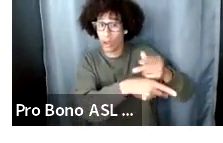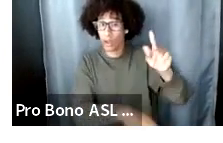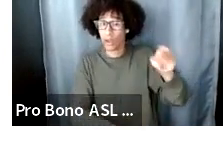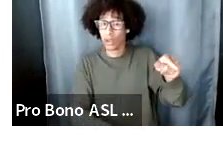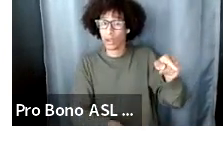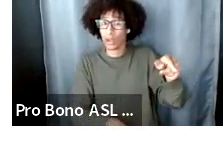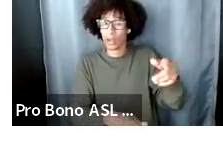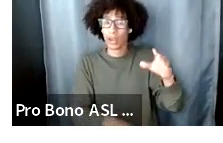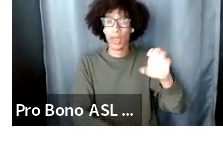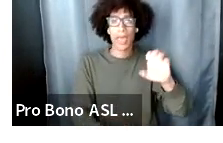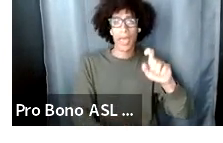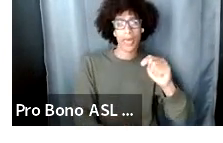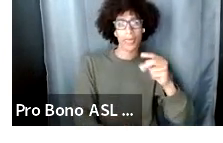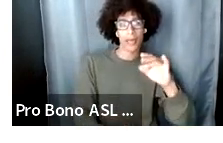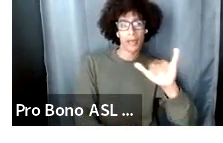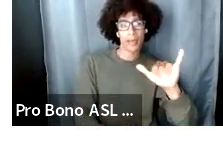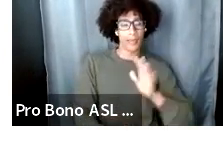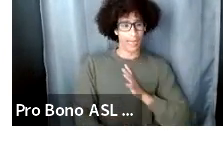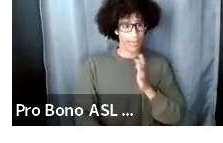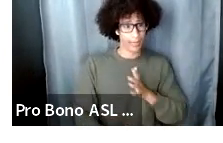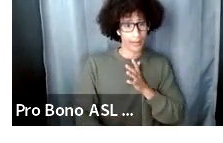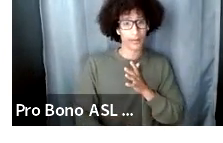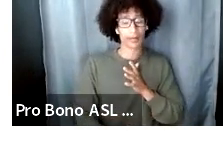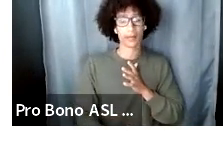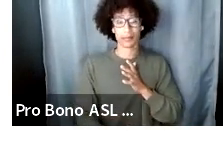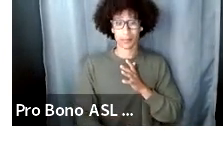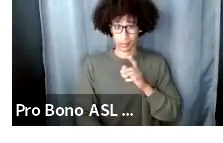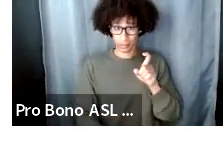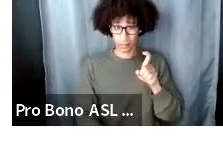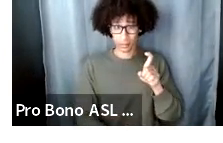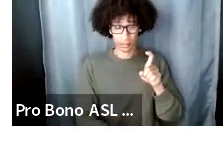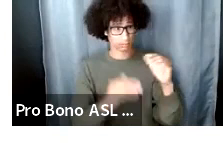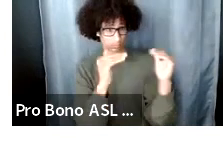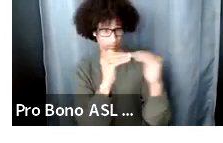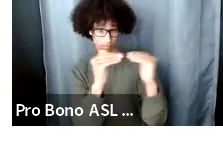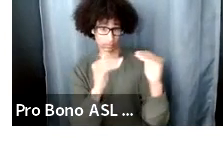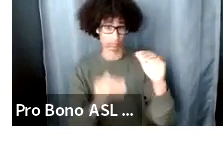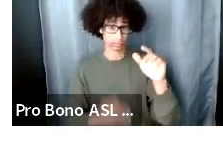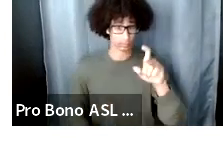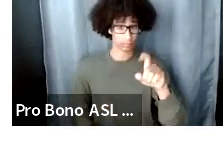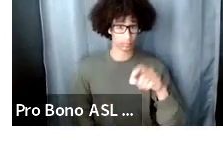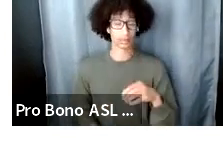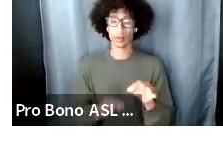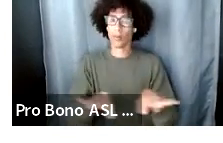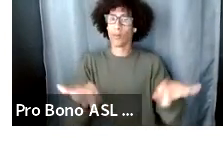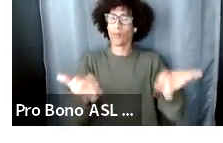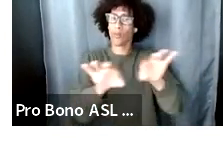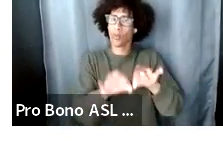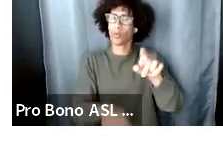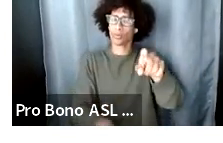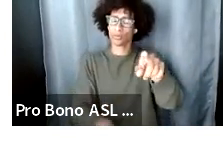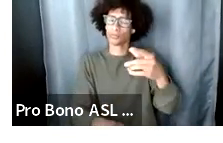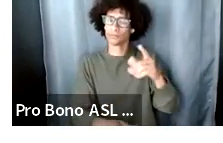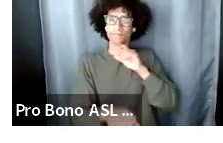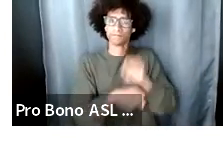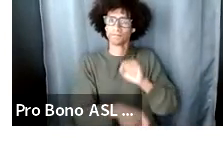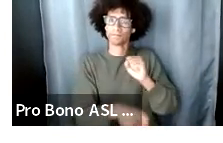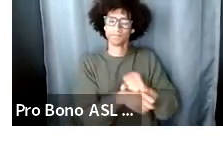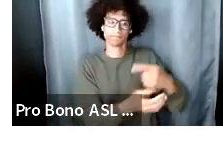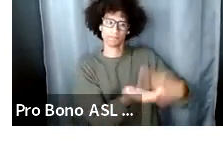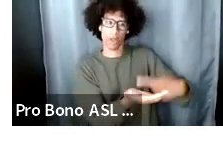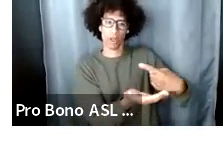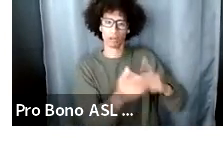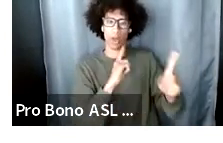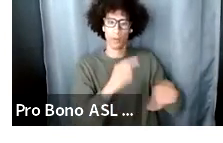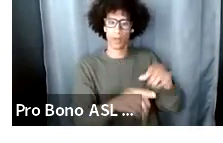do you feel like those folks align with your values make sure that you're having those conversations because you know right